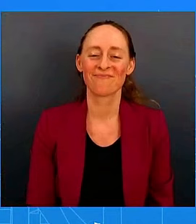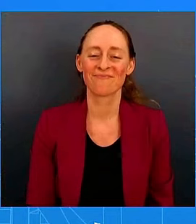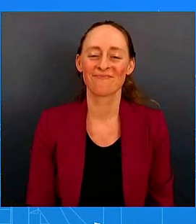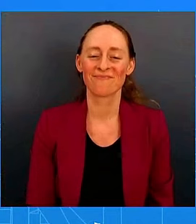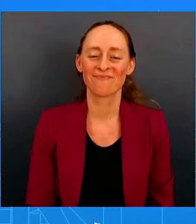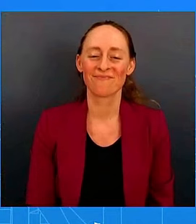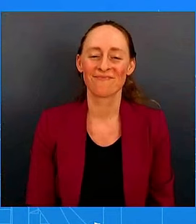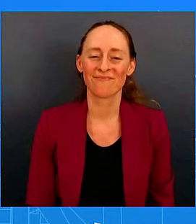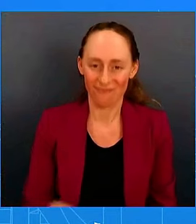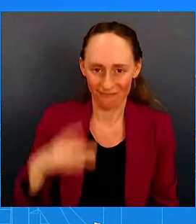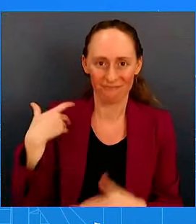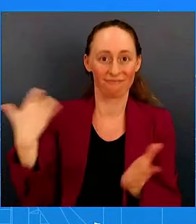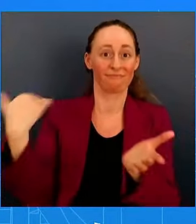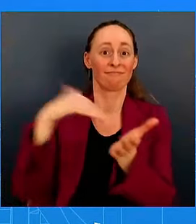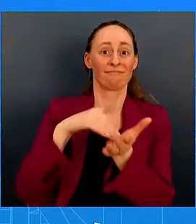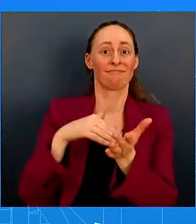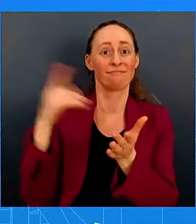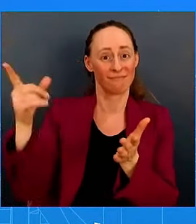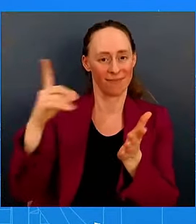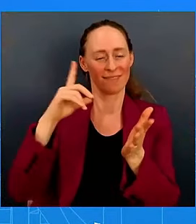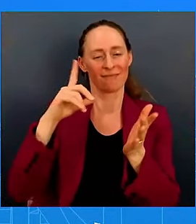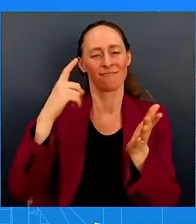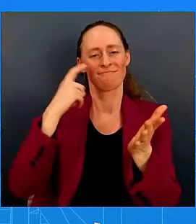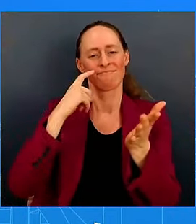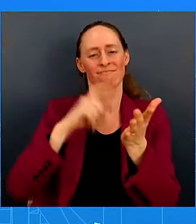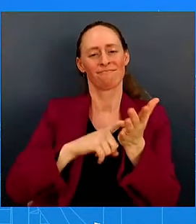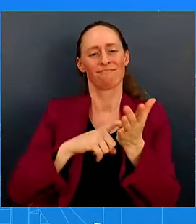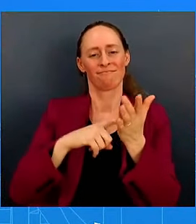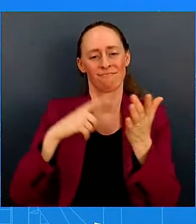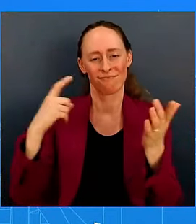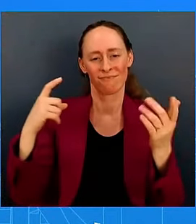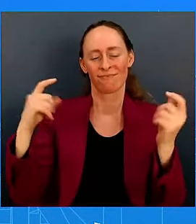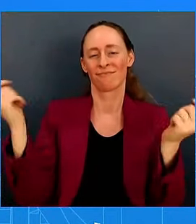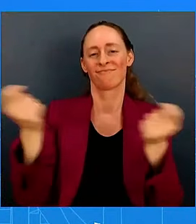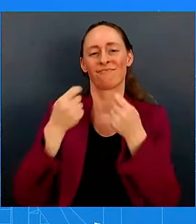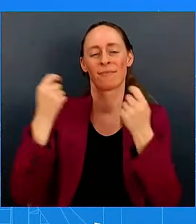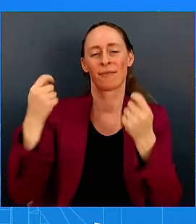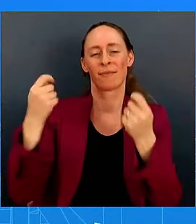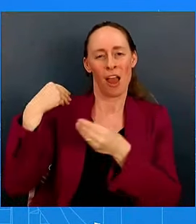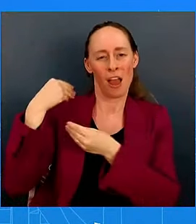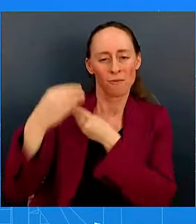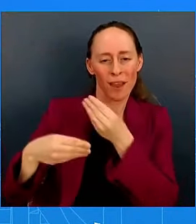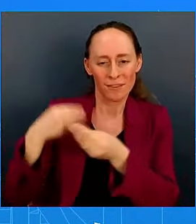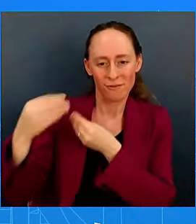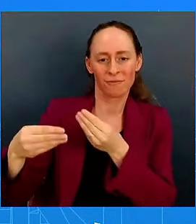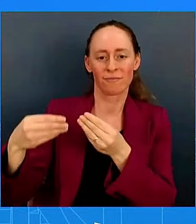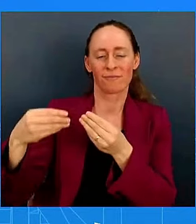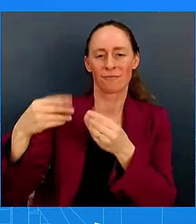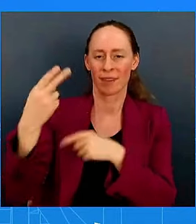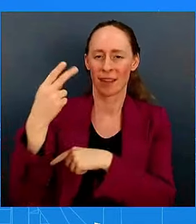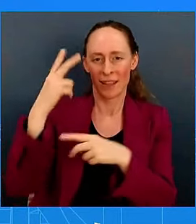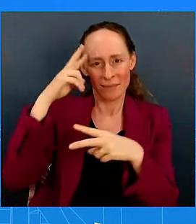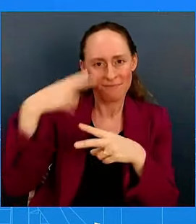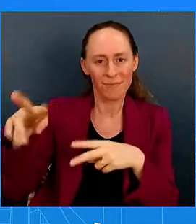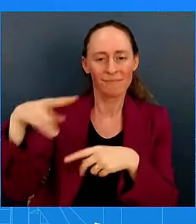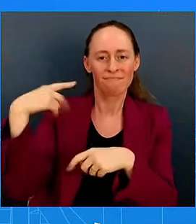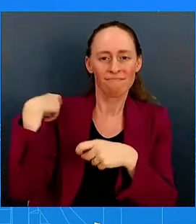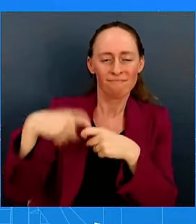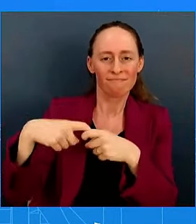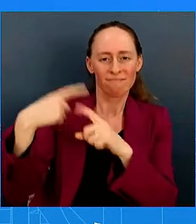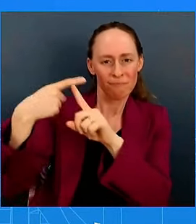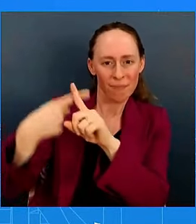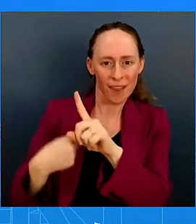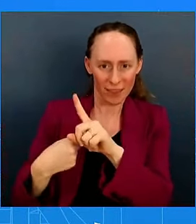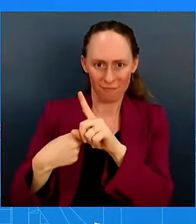the first week of Hispanic Heritage Month, a time to recognize that diversity is one of our country's greatest strengths.